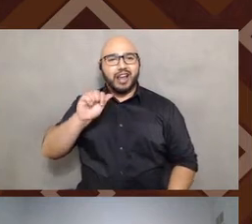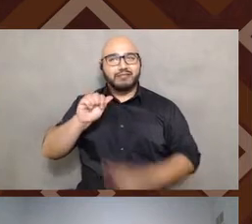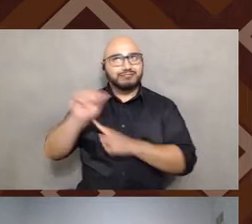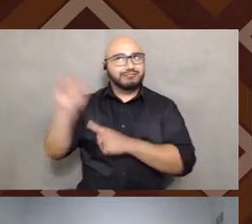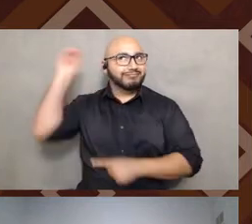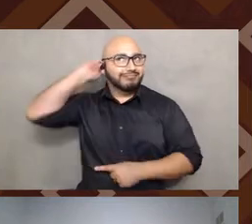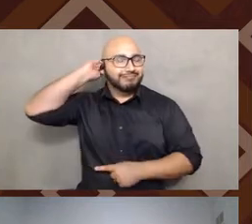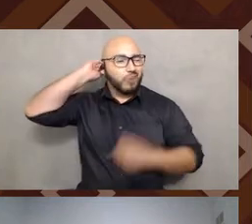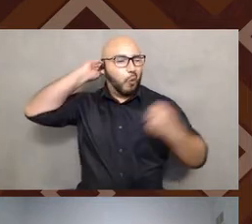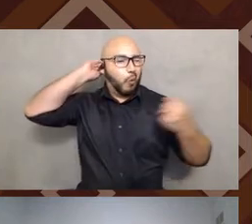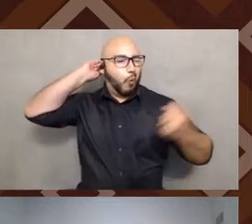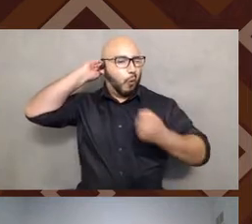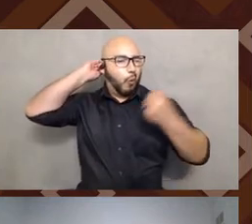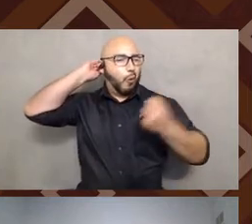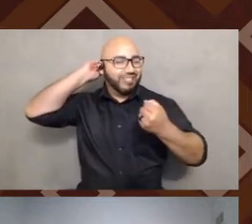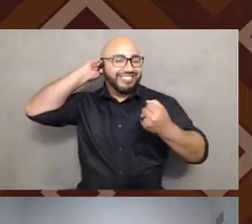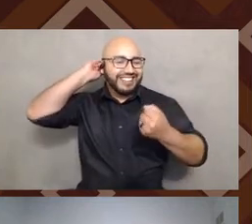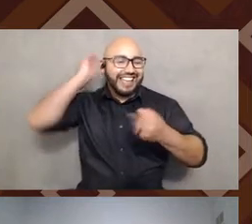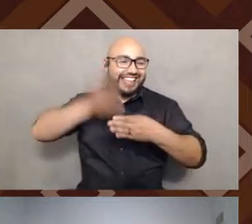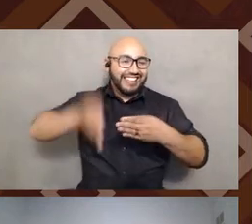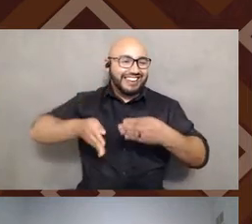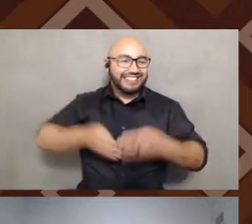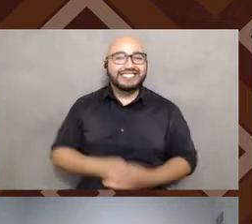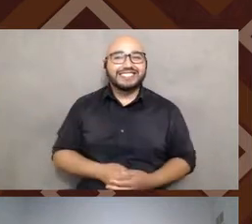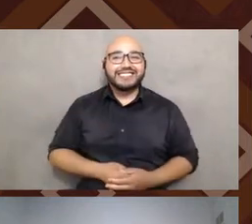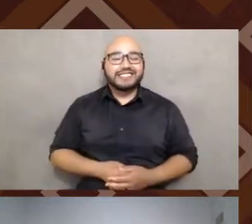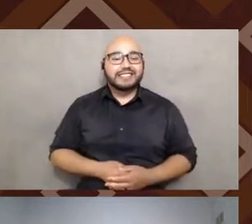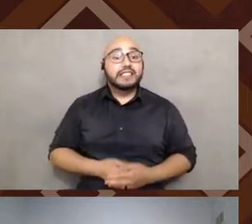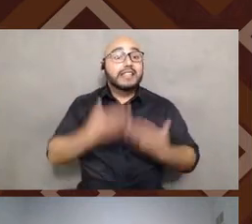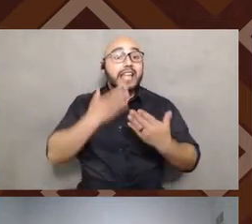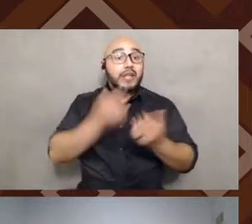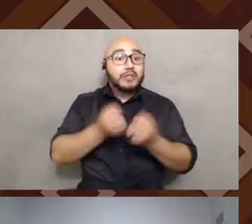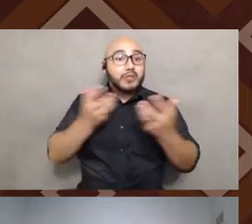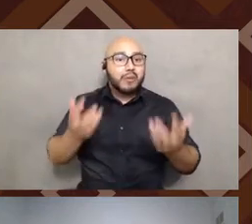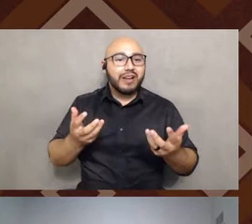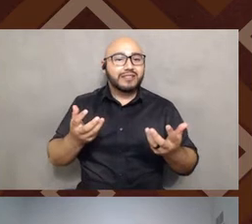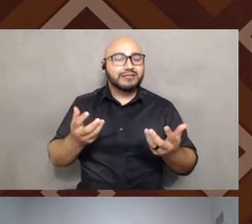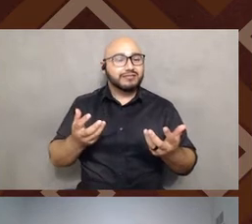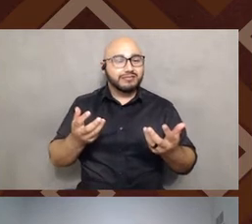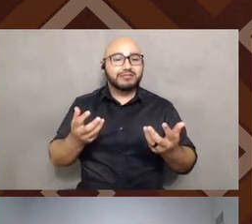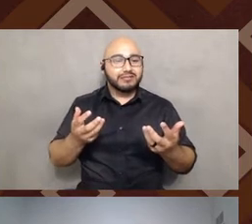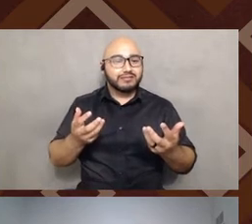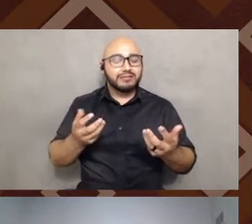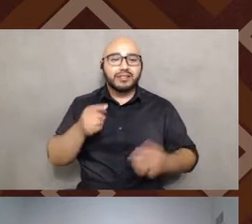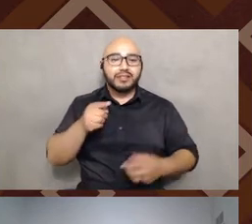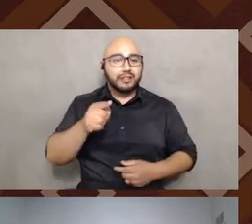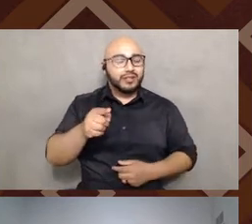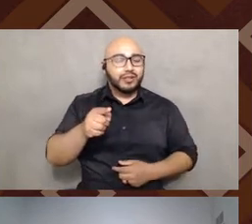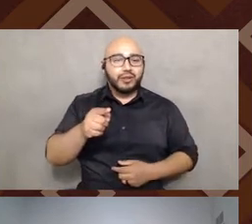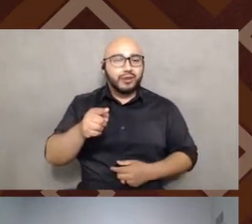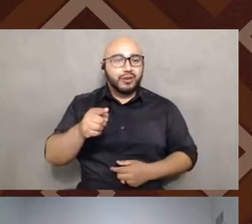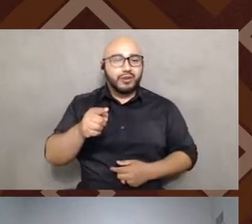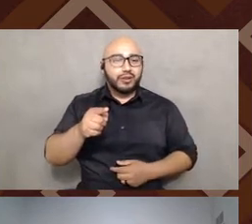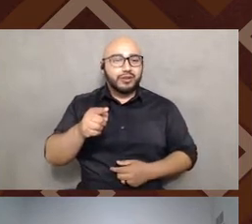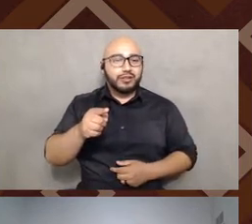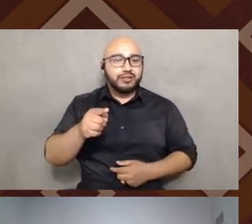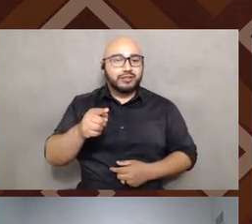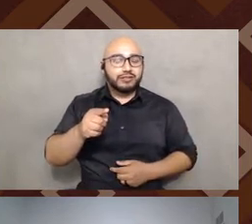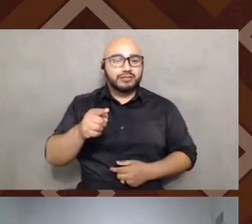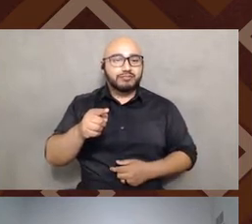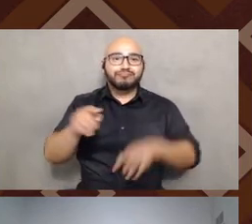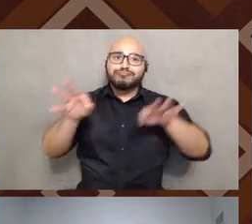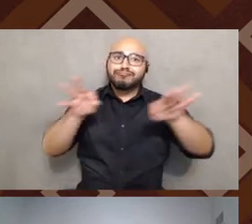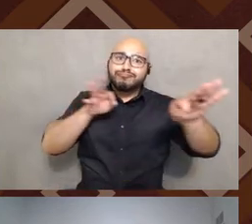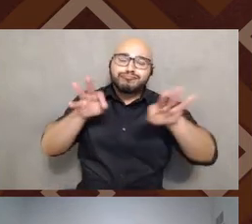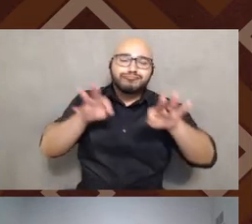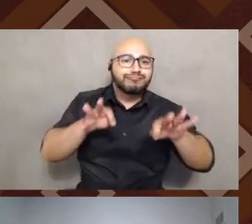questions for, for maybe at the end. So, um, thank you so much. I think you just, you, you, um, gave us such a rich